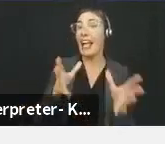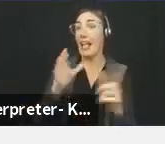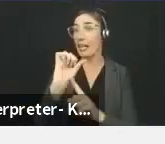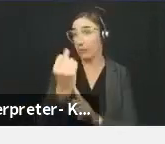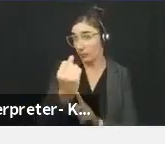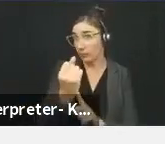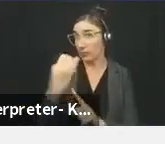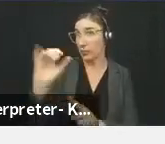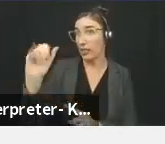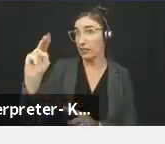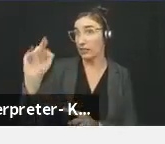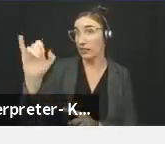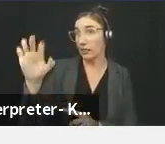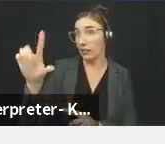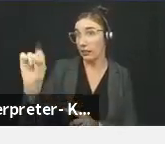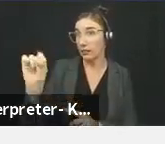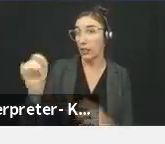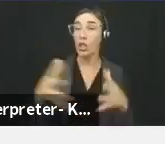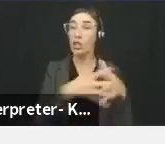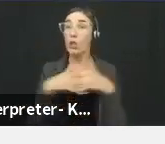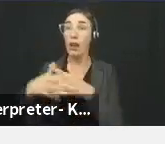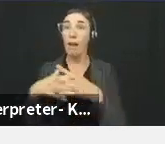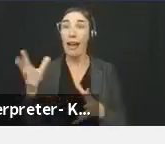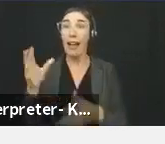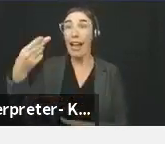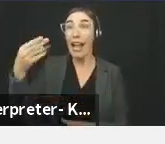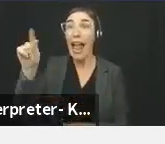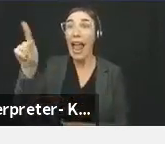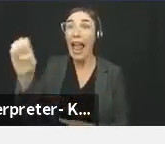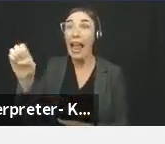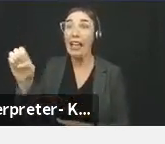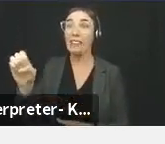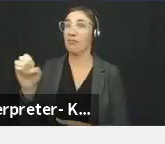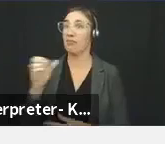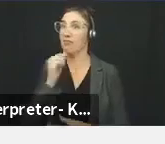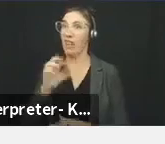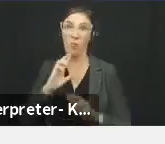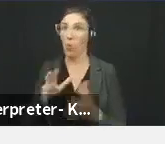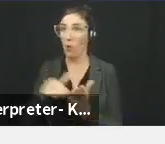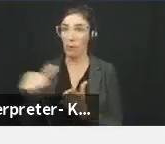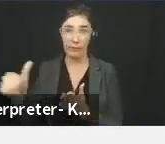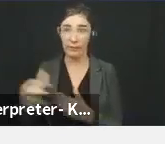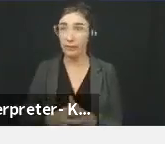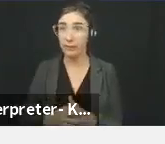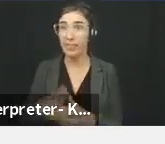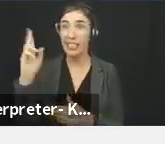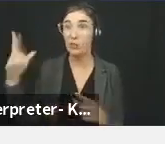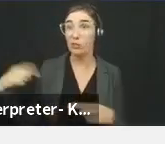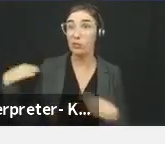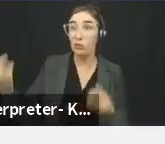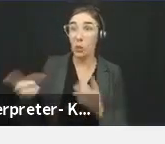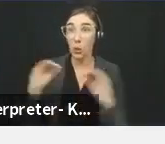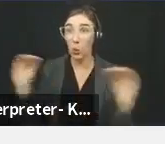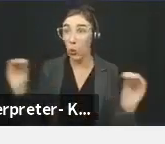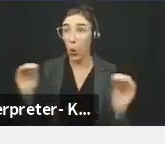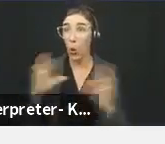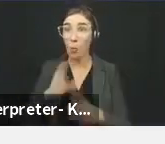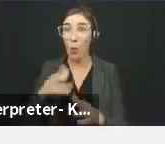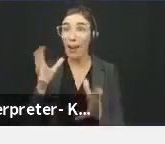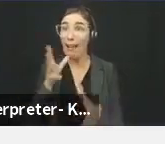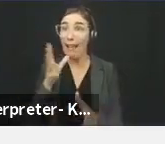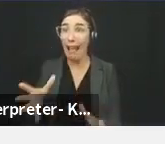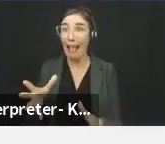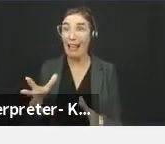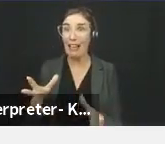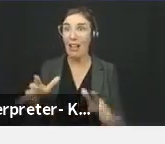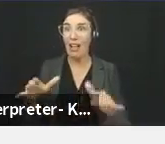stated that hate is significantly underreported, and history has shown that a pattern of unreported hate incidents can create an environment that breeds